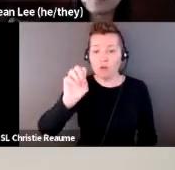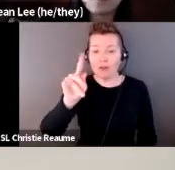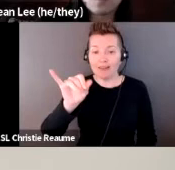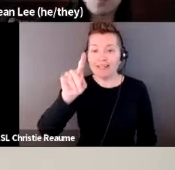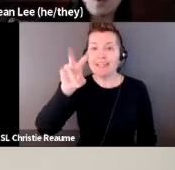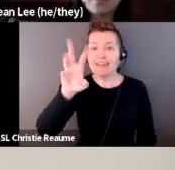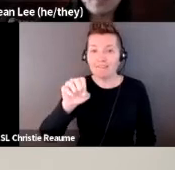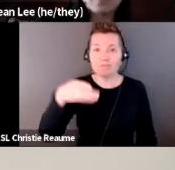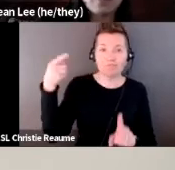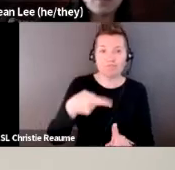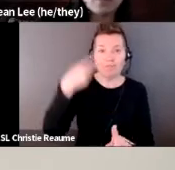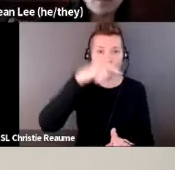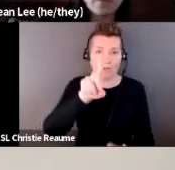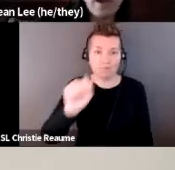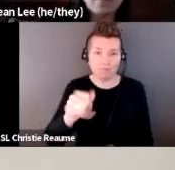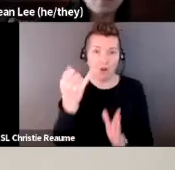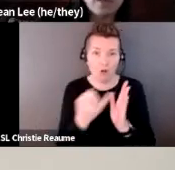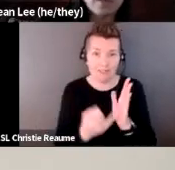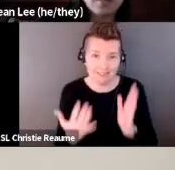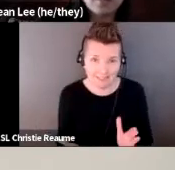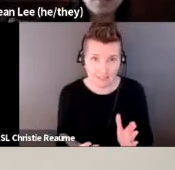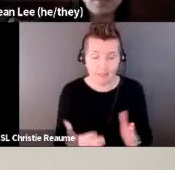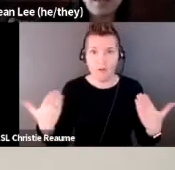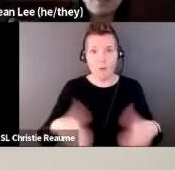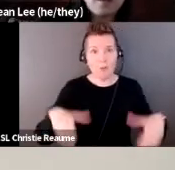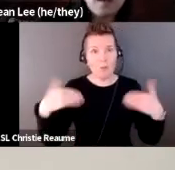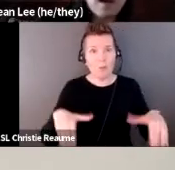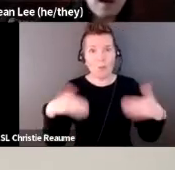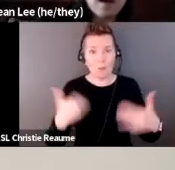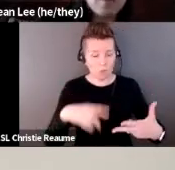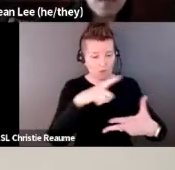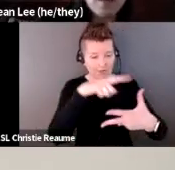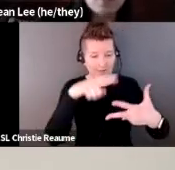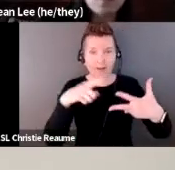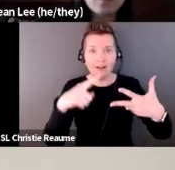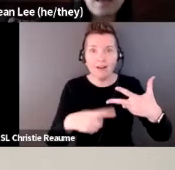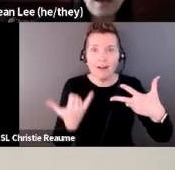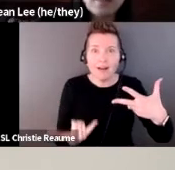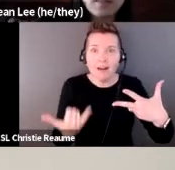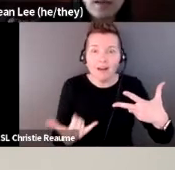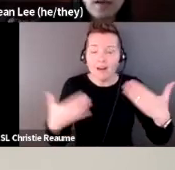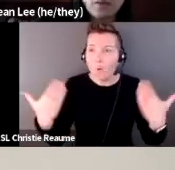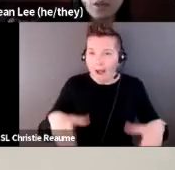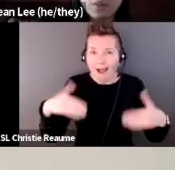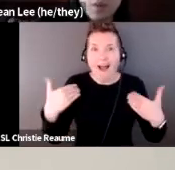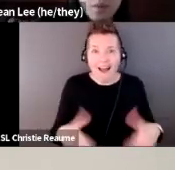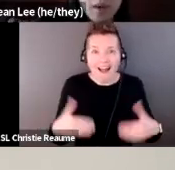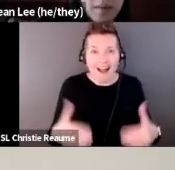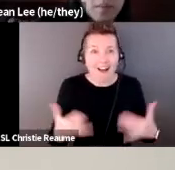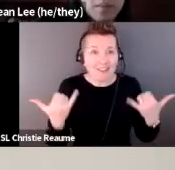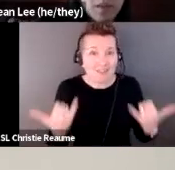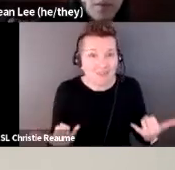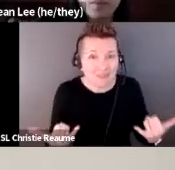So, what an incredible group that we have with us today. And with that, we've just,